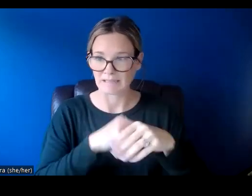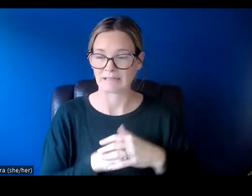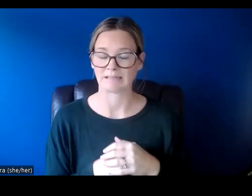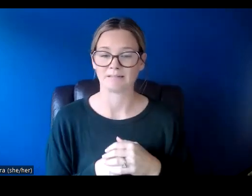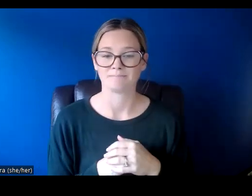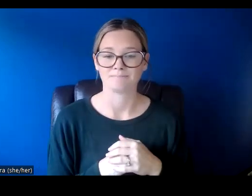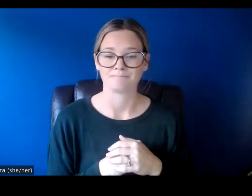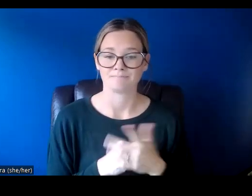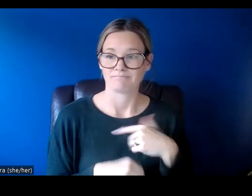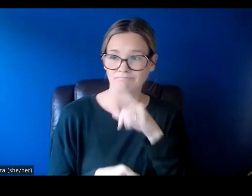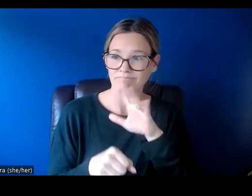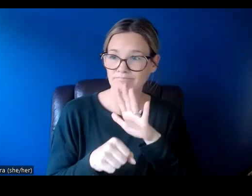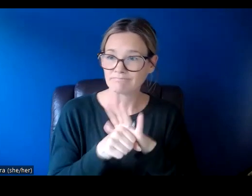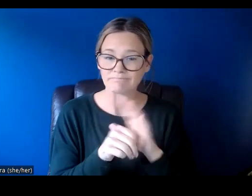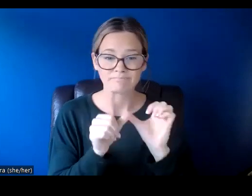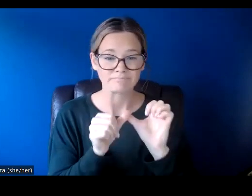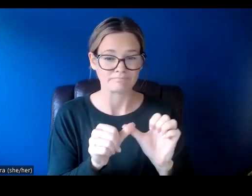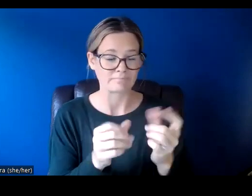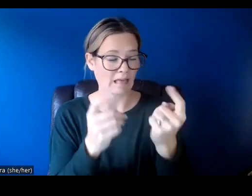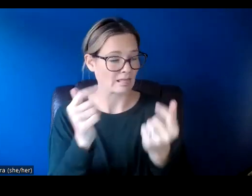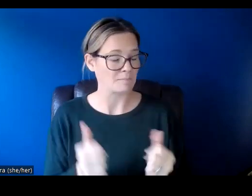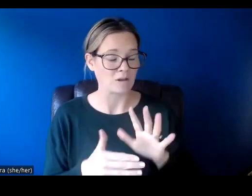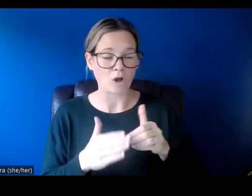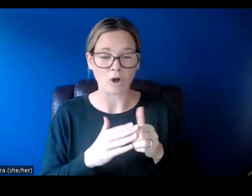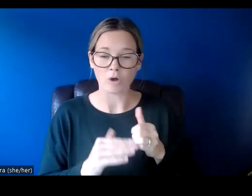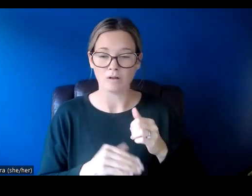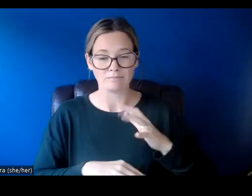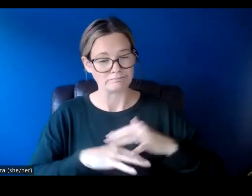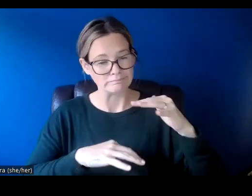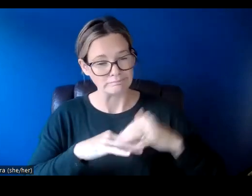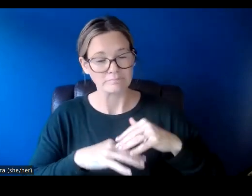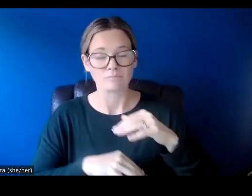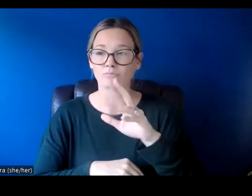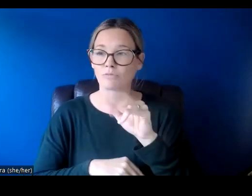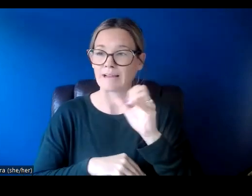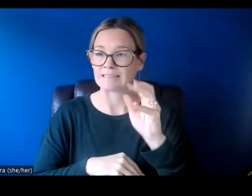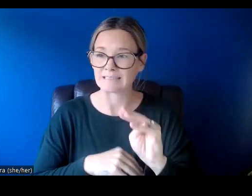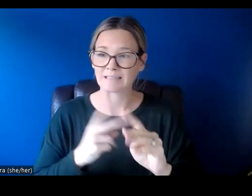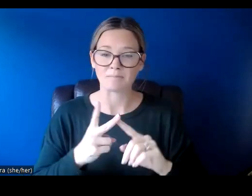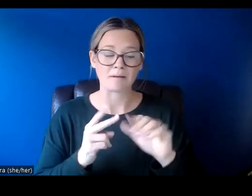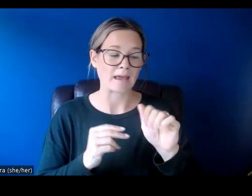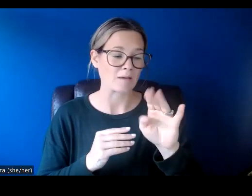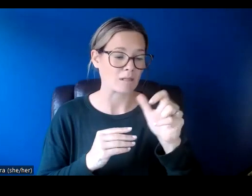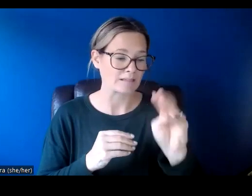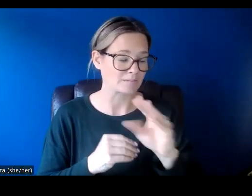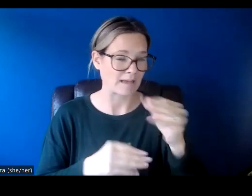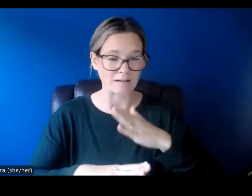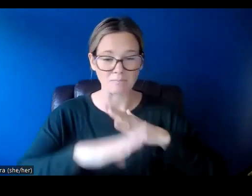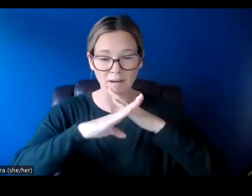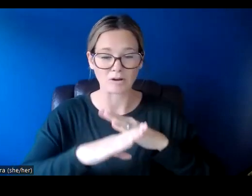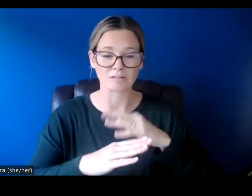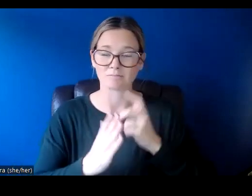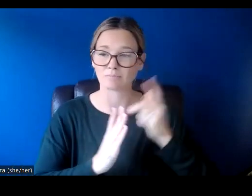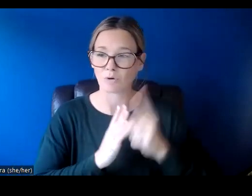We're committed to the process of eliminating institutional racism, ableism, and barriers in our programs, policies, and